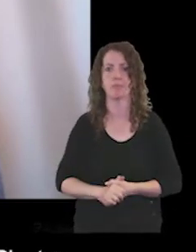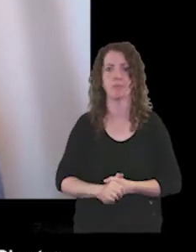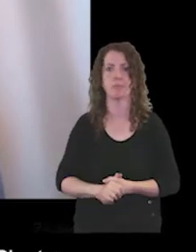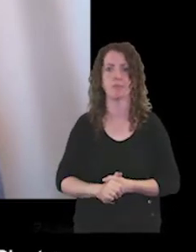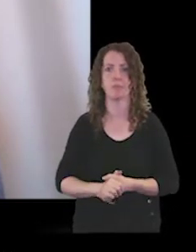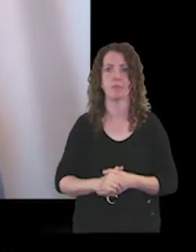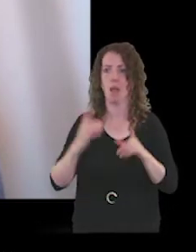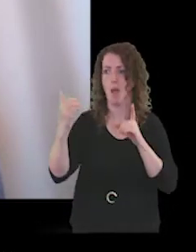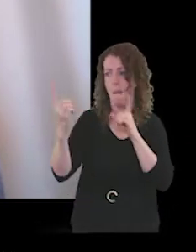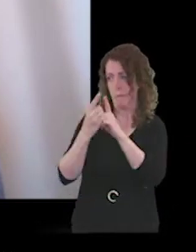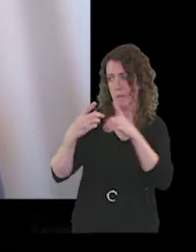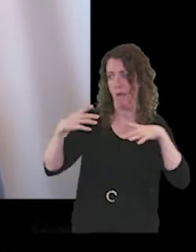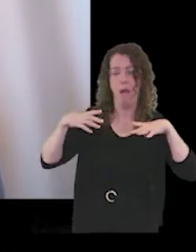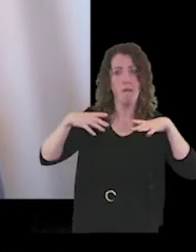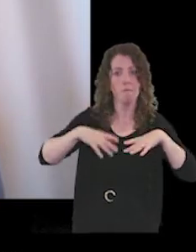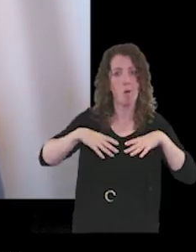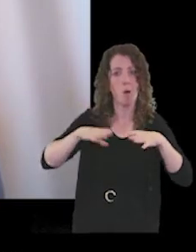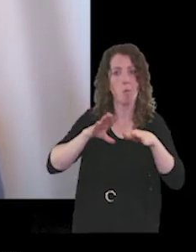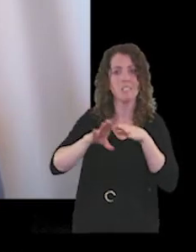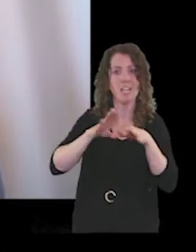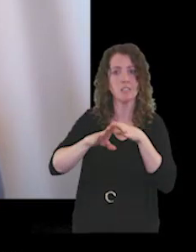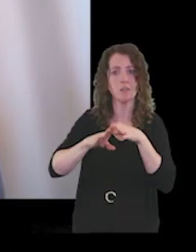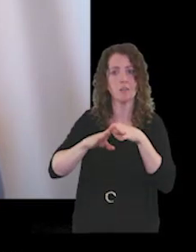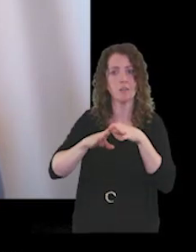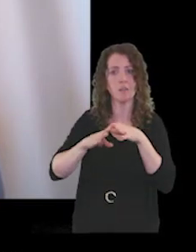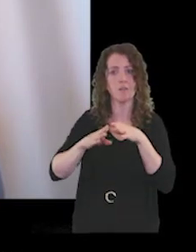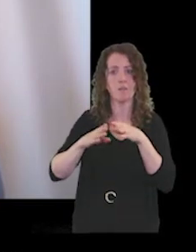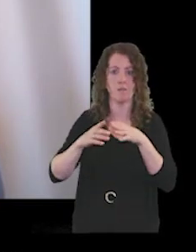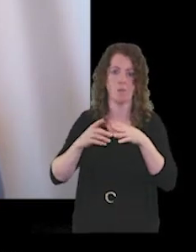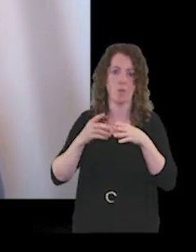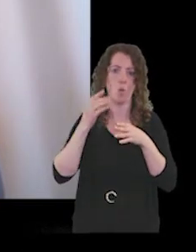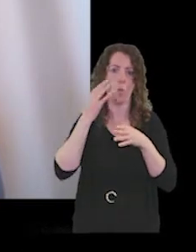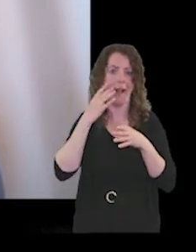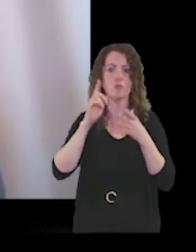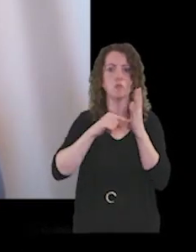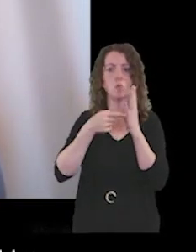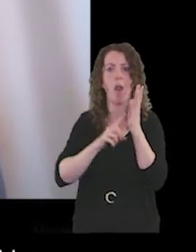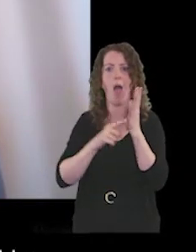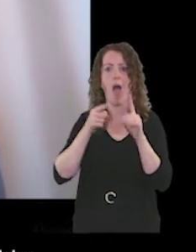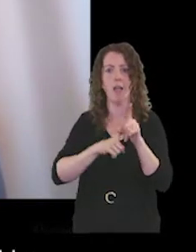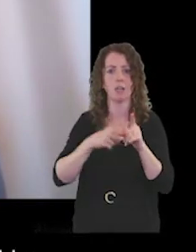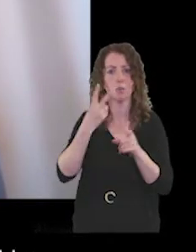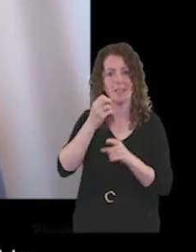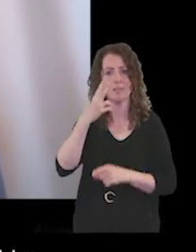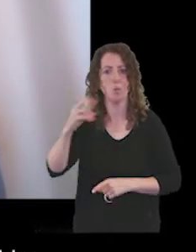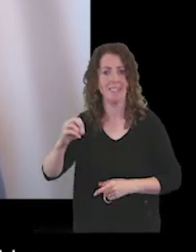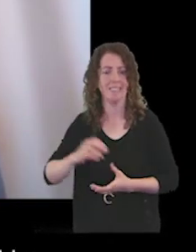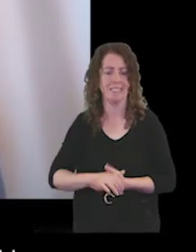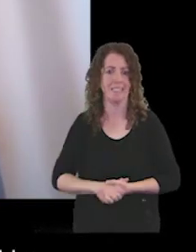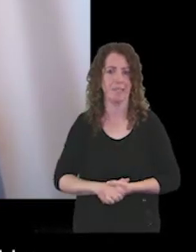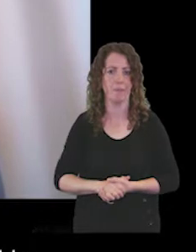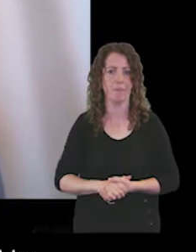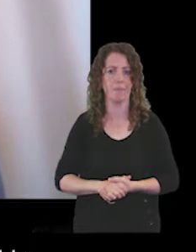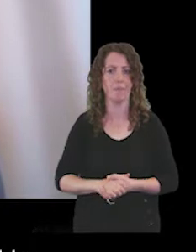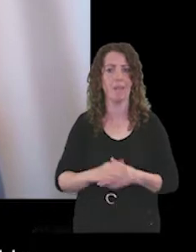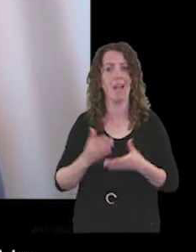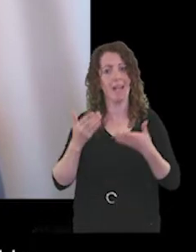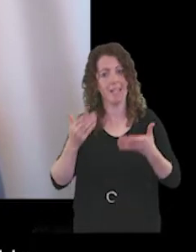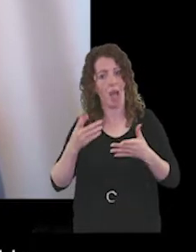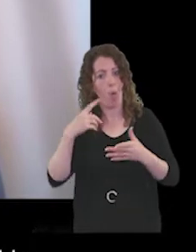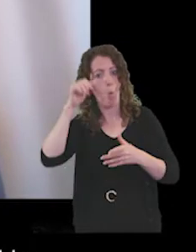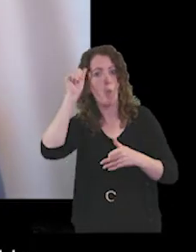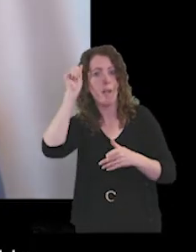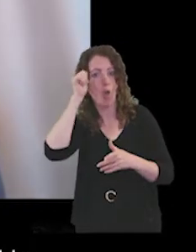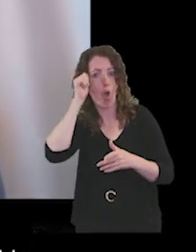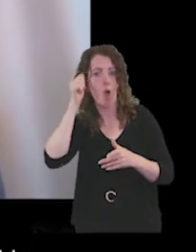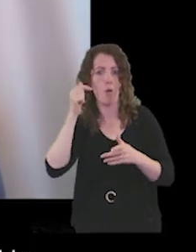informal session was held for Governors on the 14th of July 2020. And we're now recognising we were a year